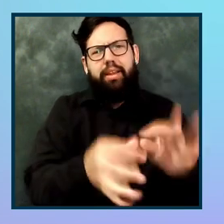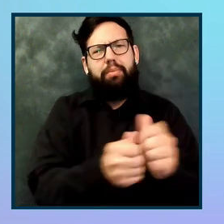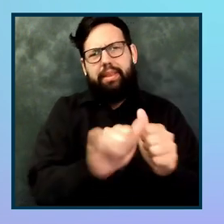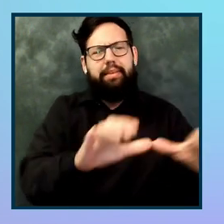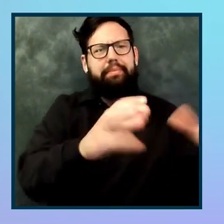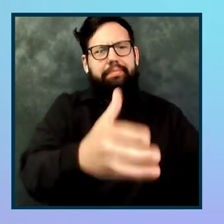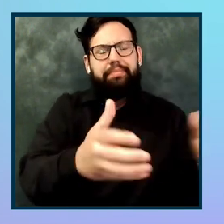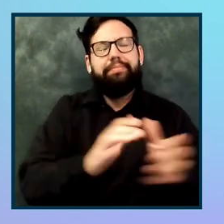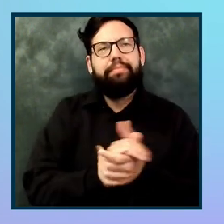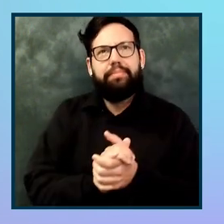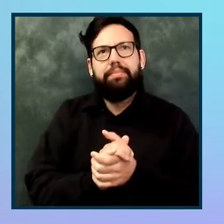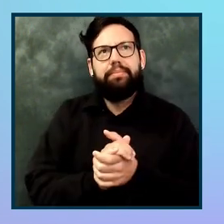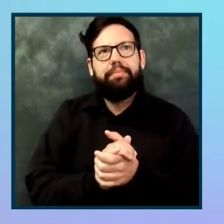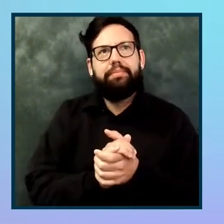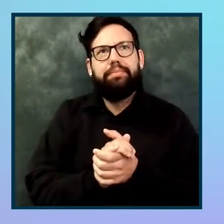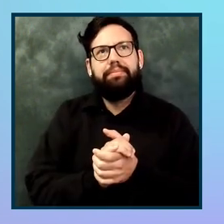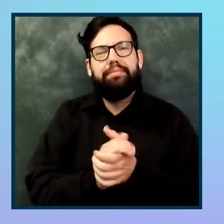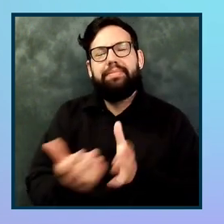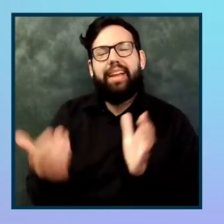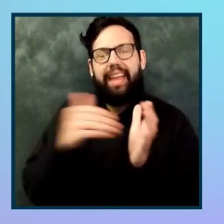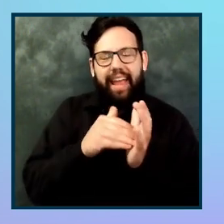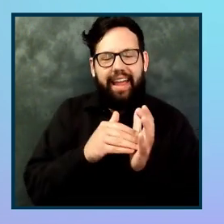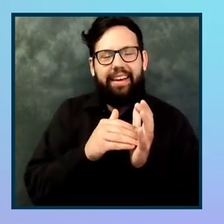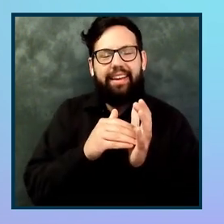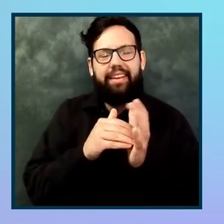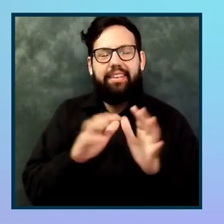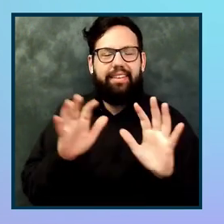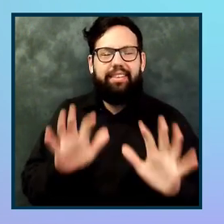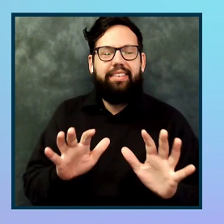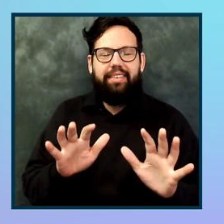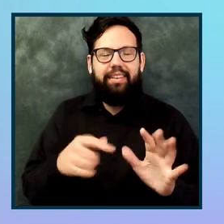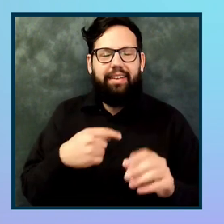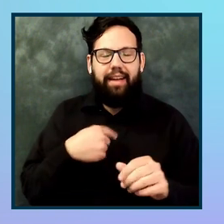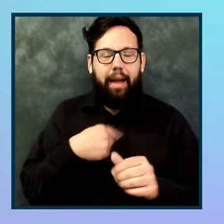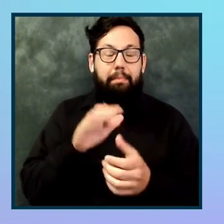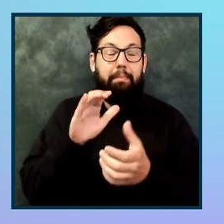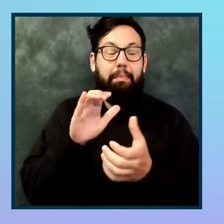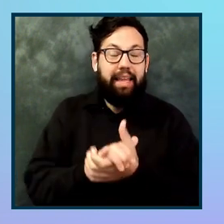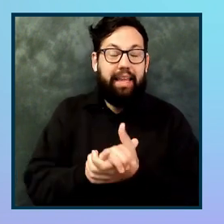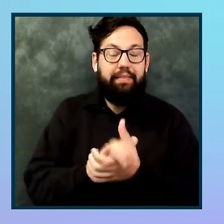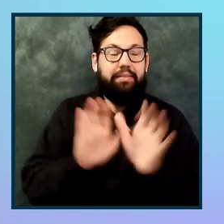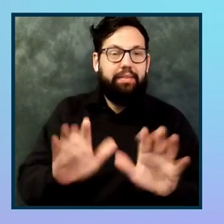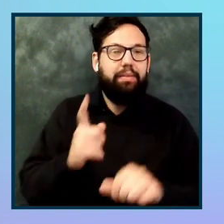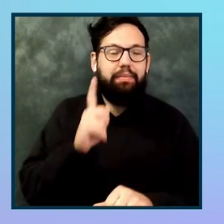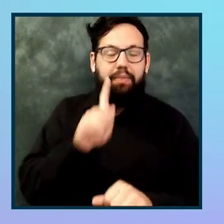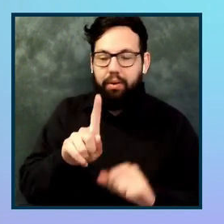Again, repeating, I truly believe that inaccessibility, like any other thing,